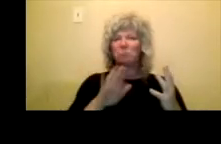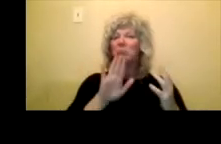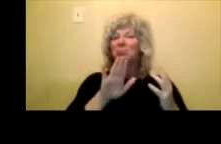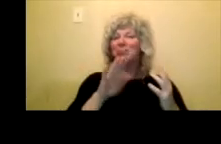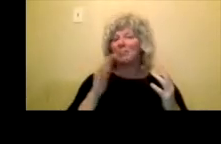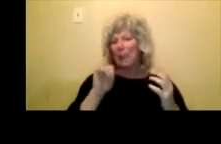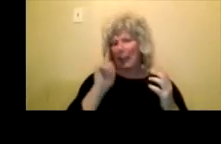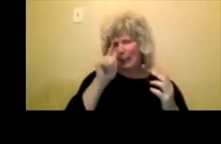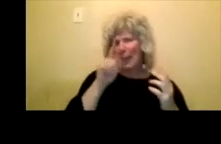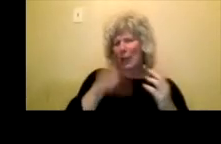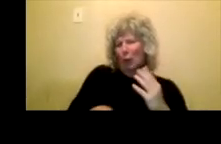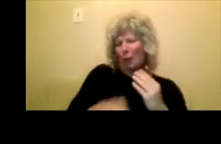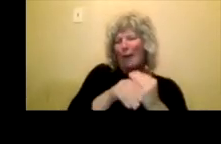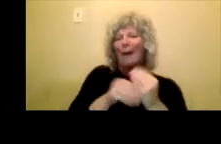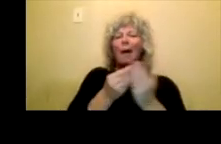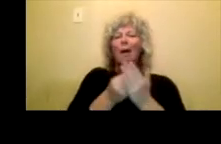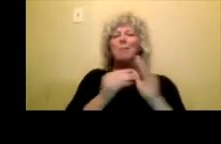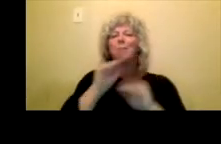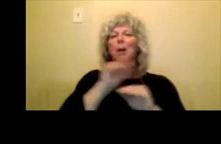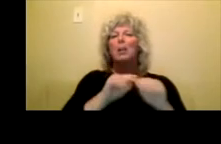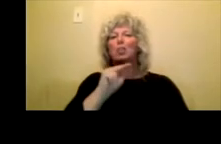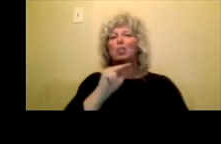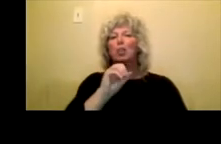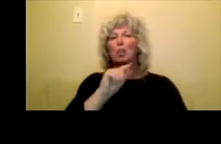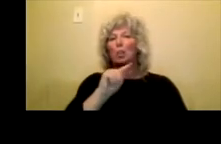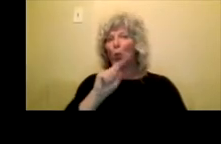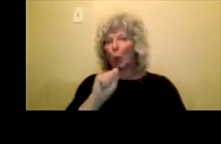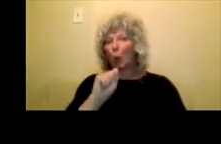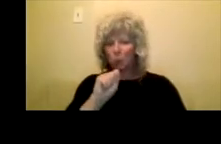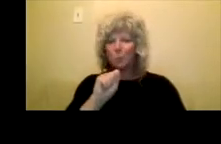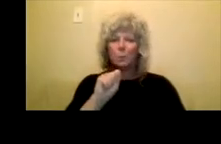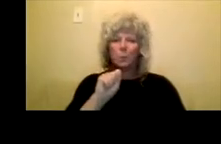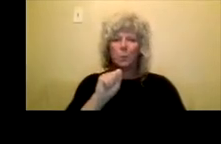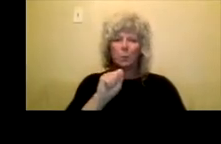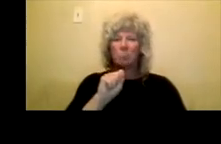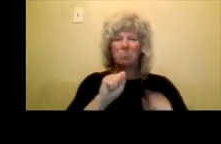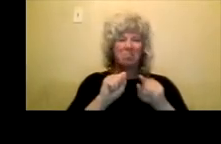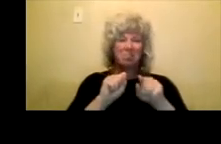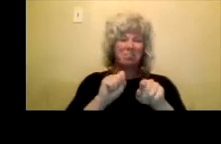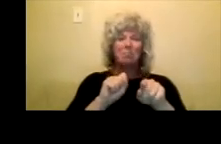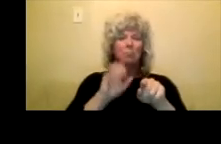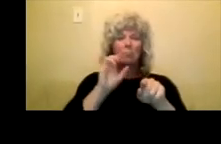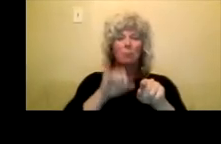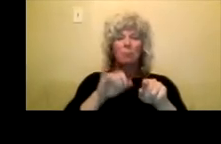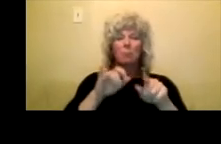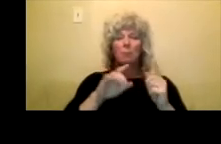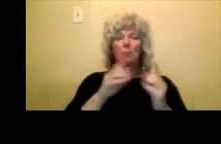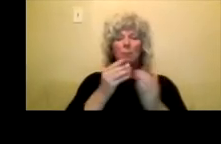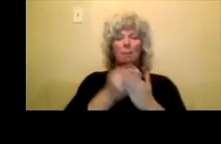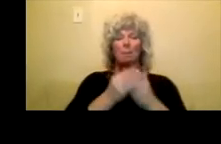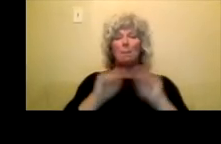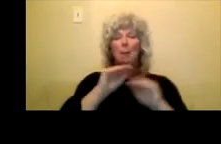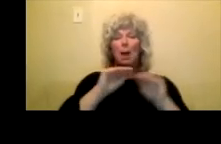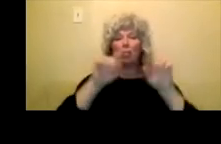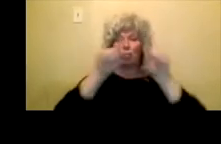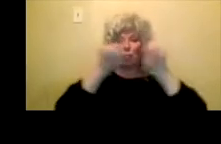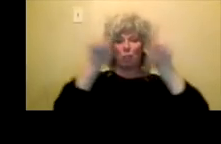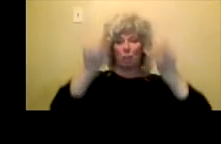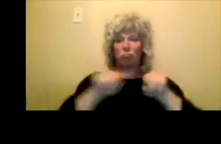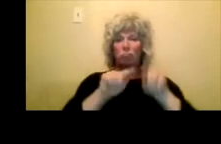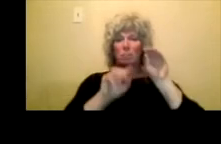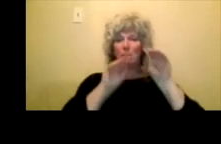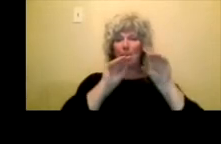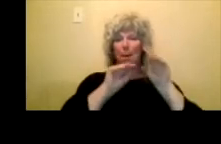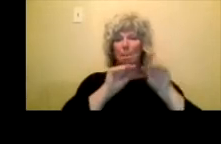later, but basically for this template, you just have to make sure that your, um, revenues match